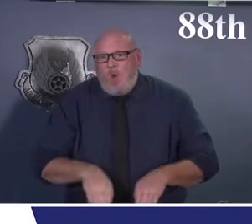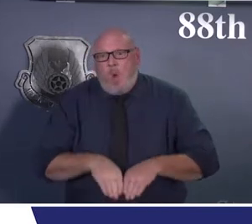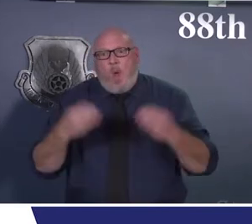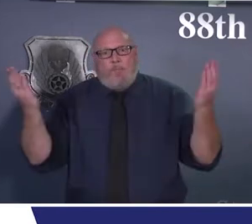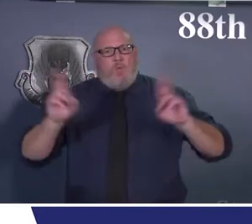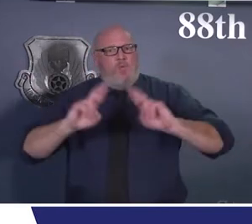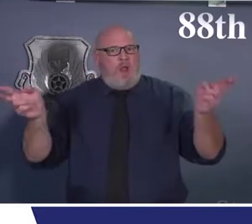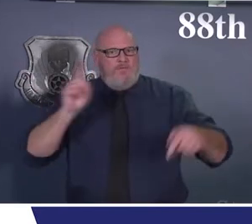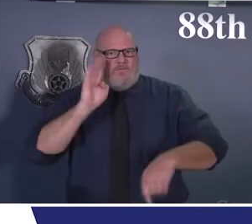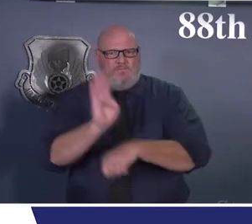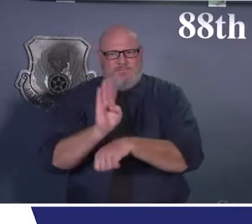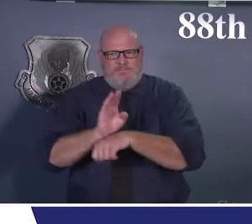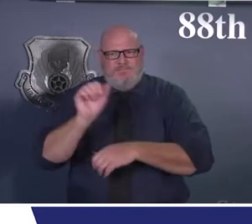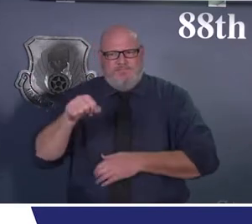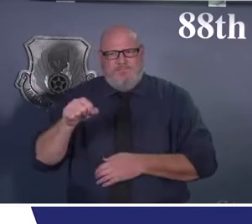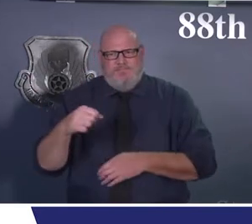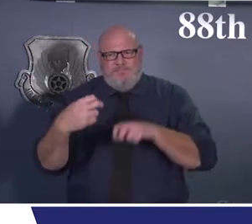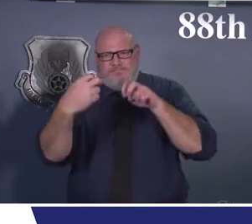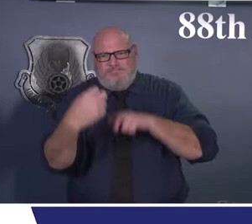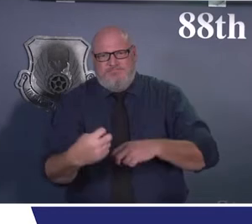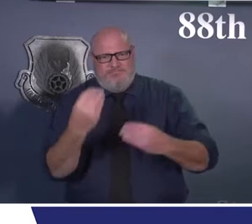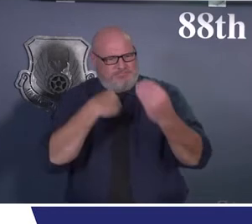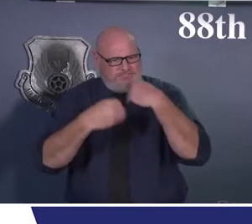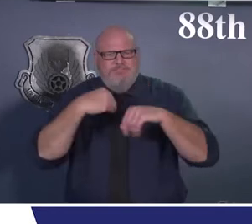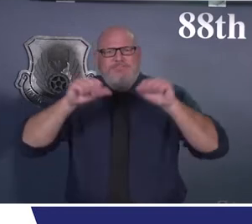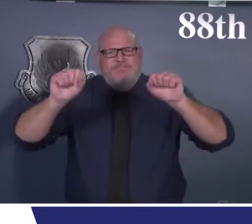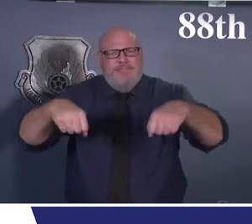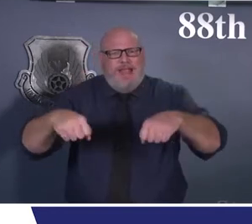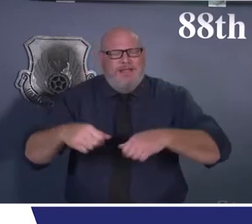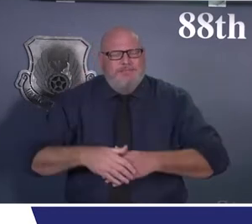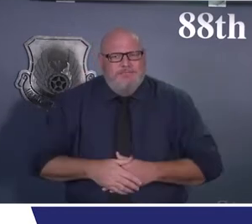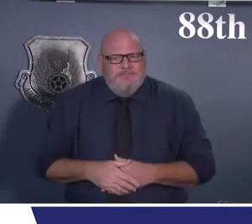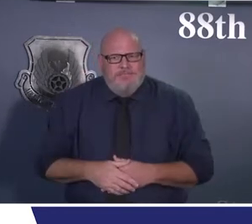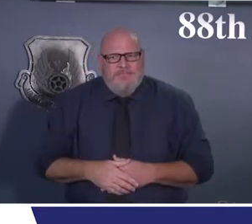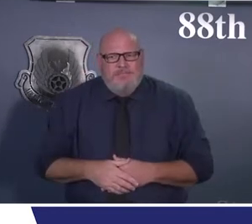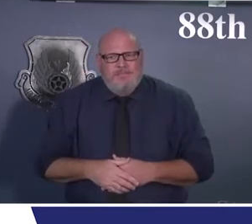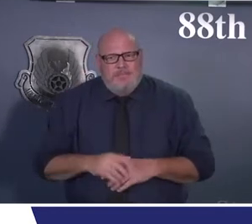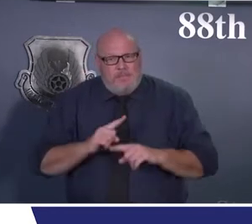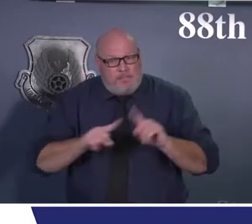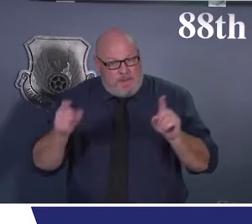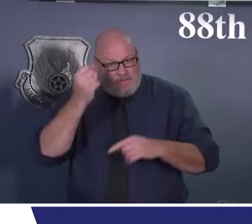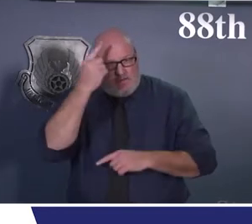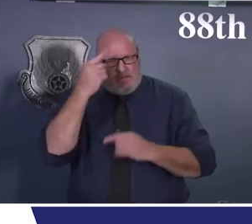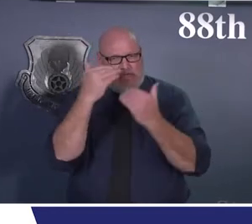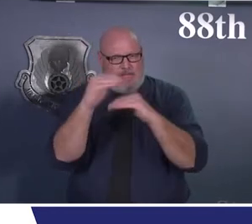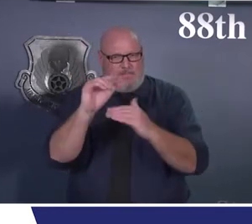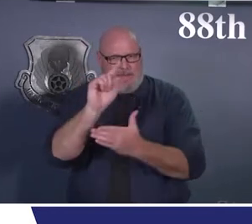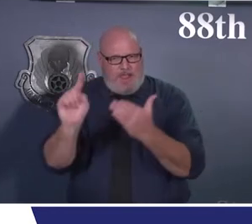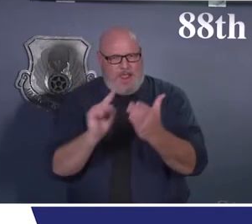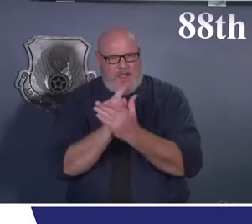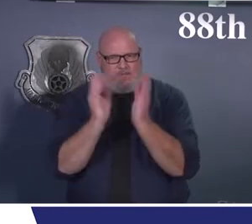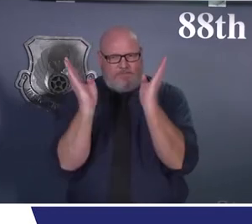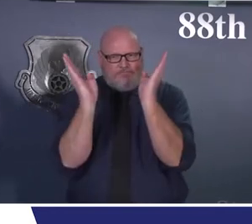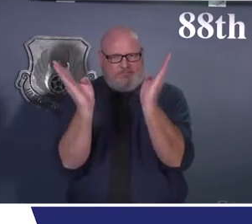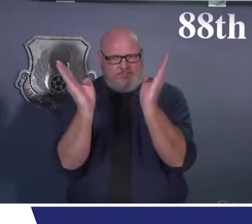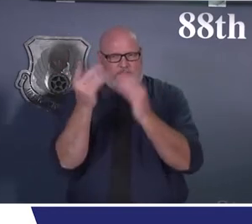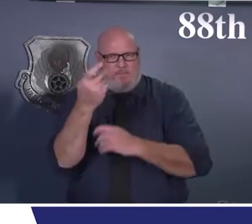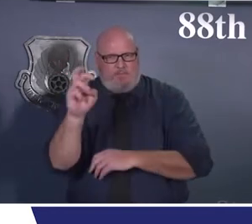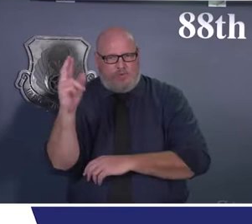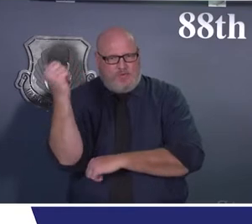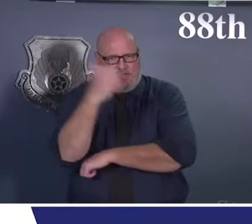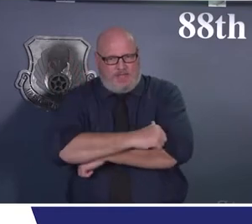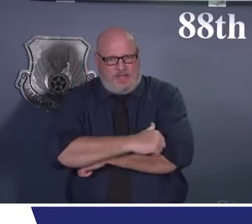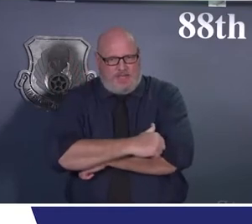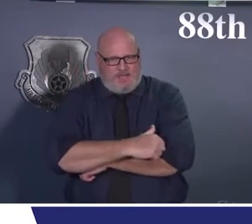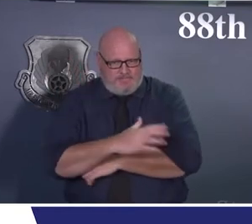options. But the theme you will notice throughout my brief is that limited hours, days of operation changing, cancellation of some of